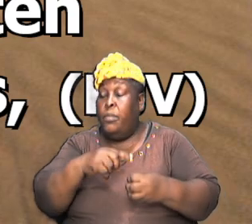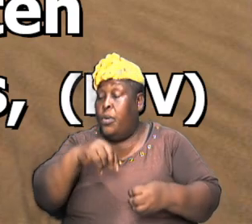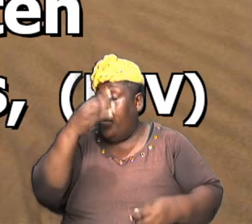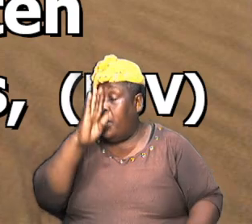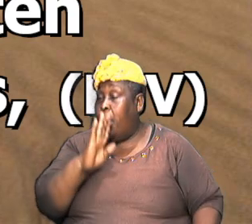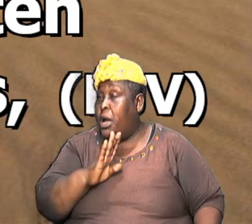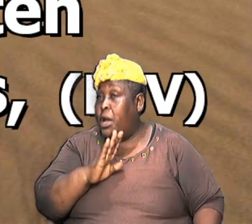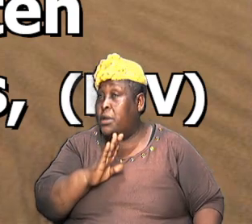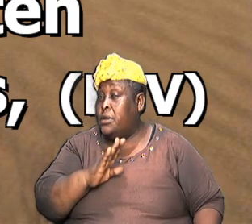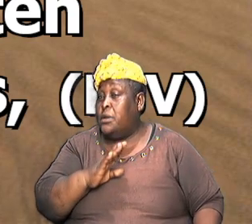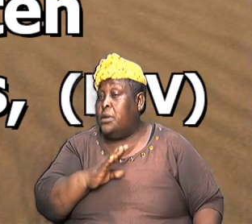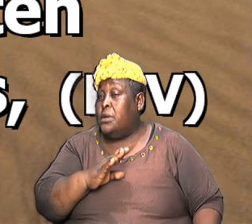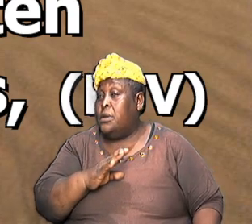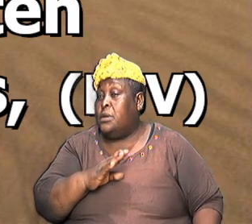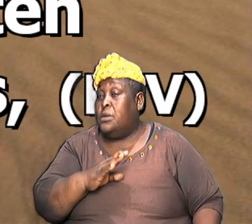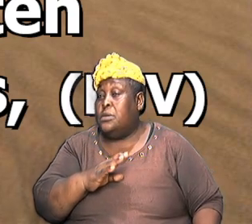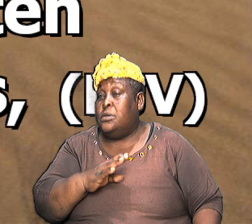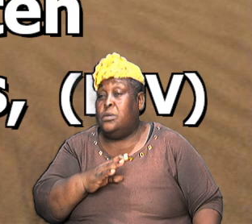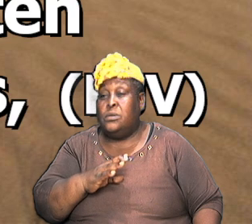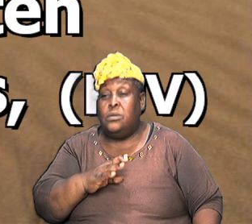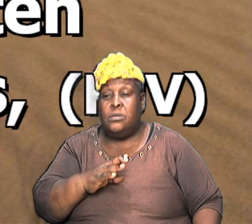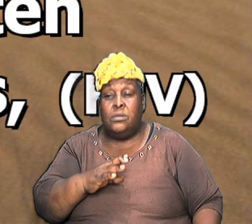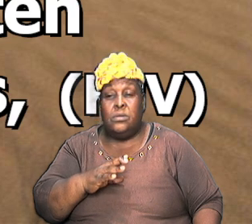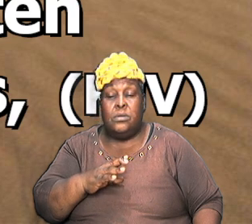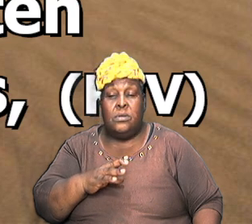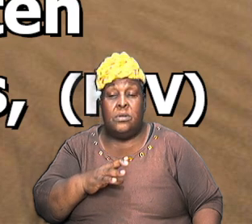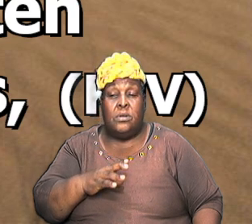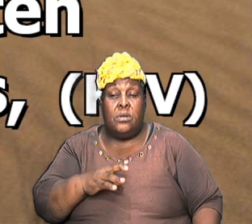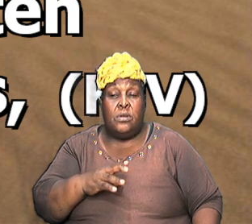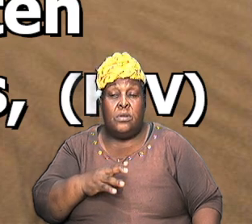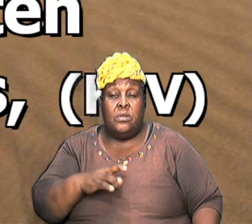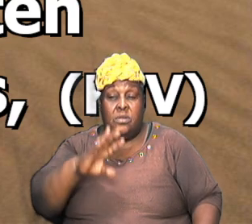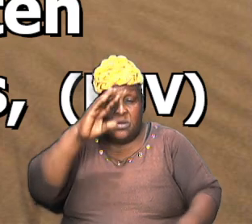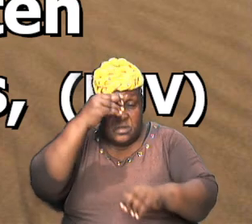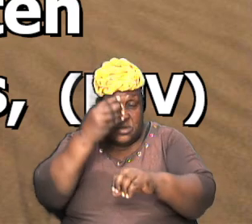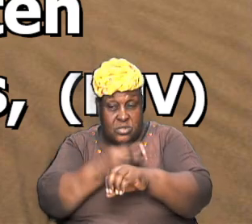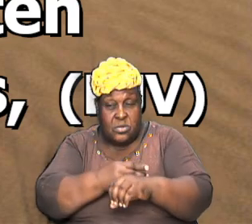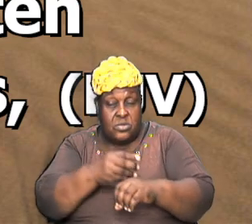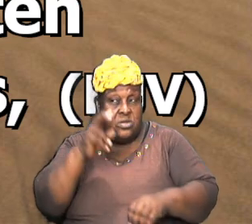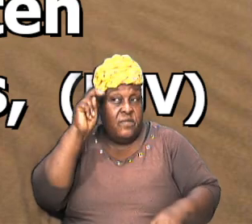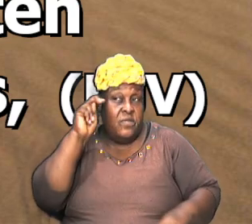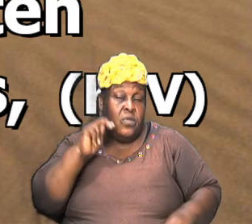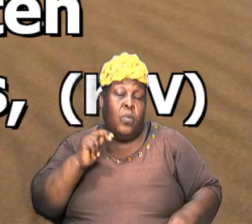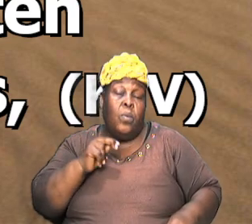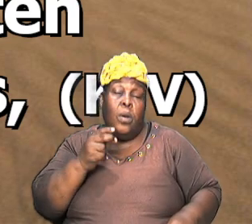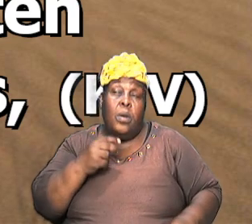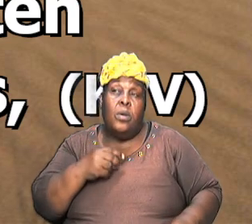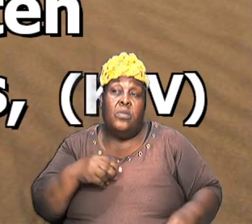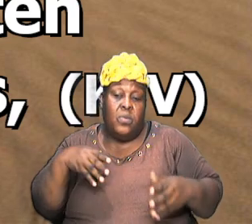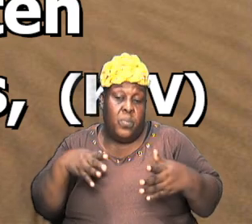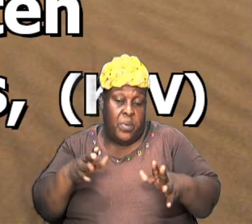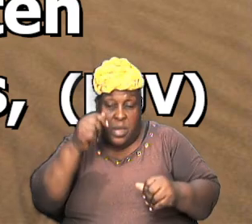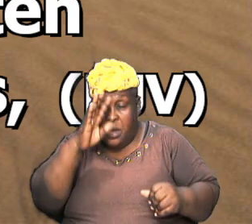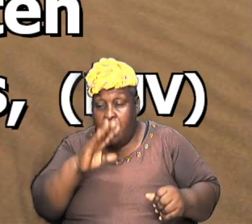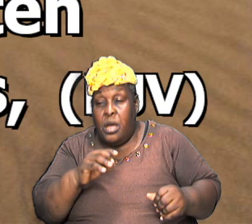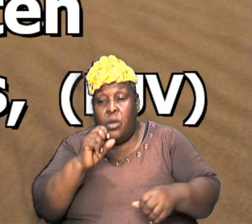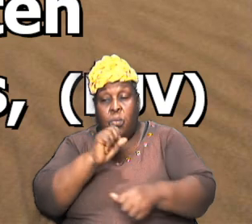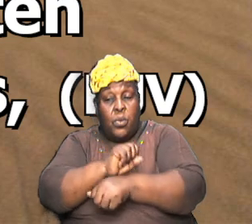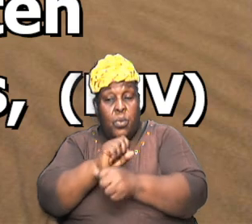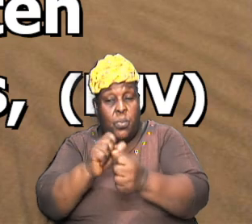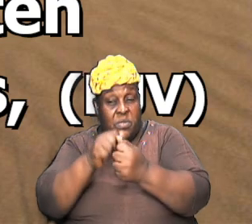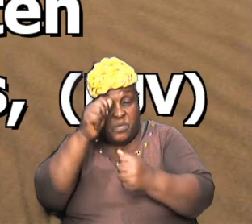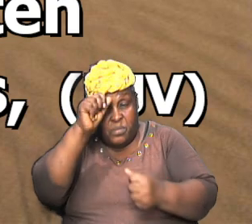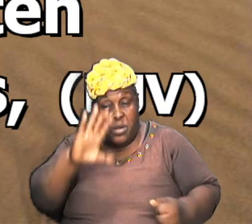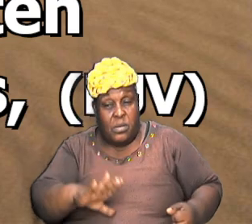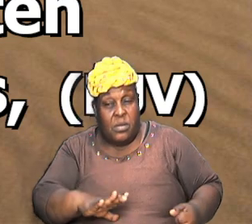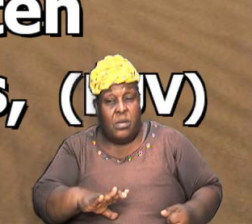knew more than anybody else the things that God required who God was the way God worked with men that it was